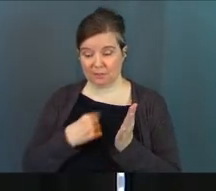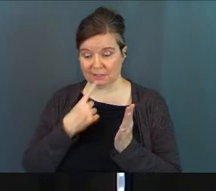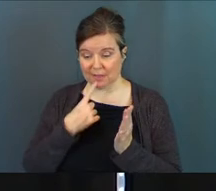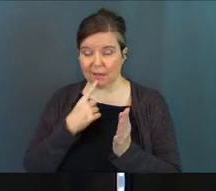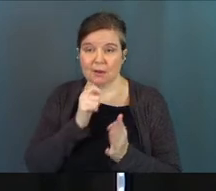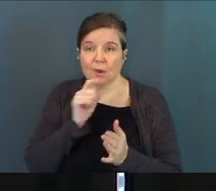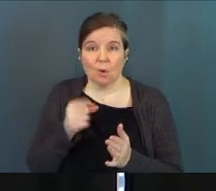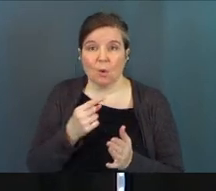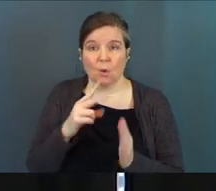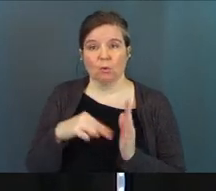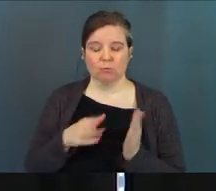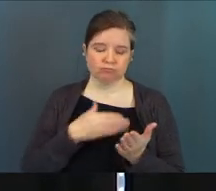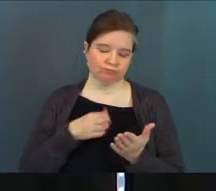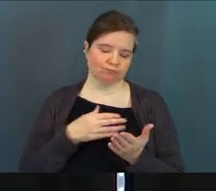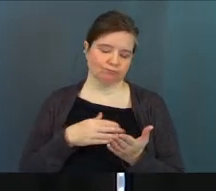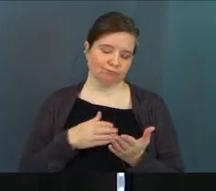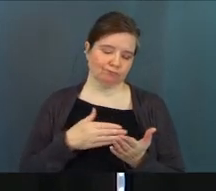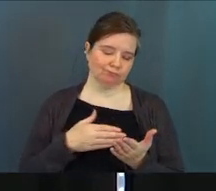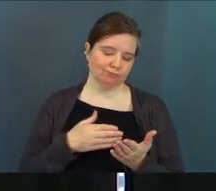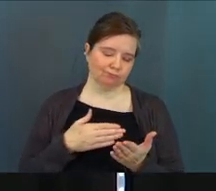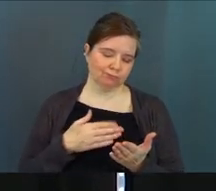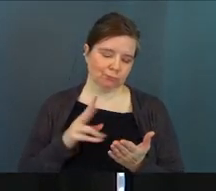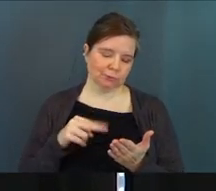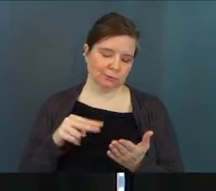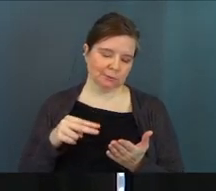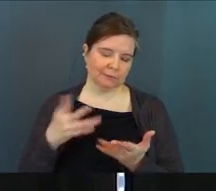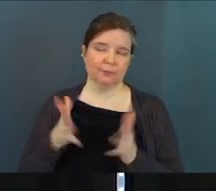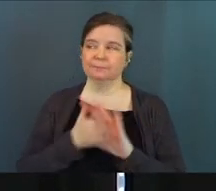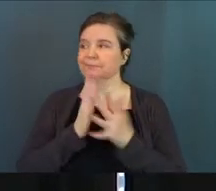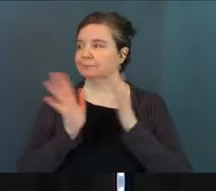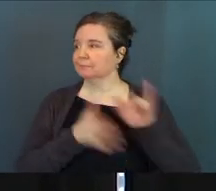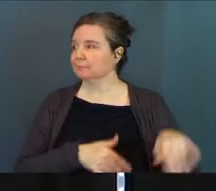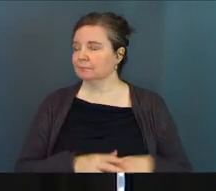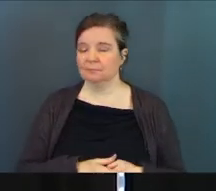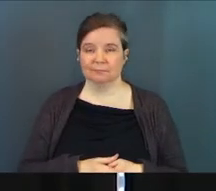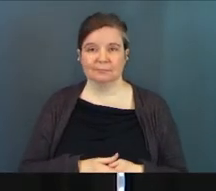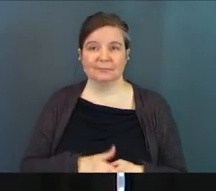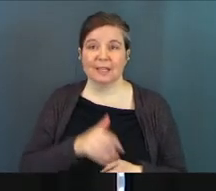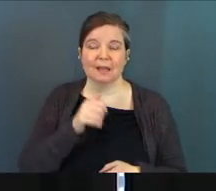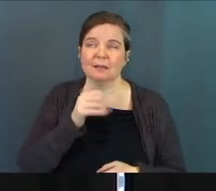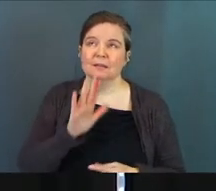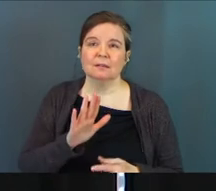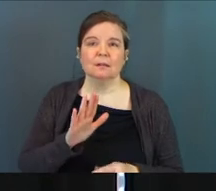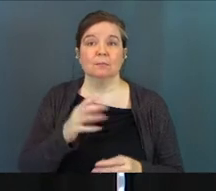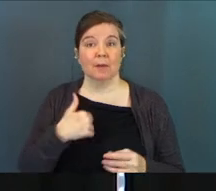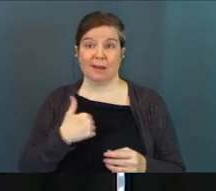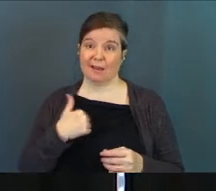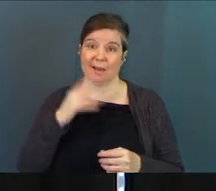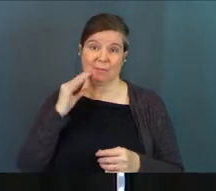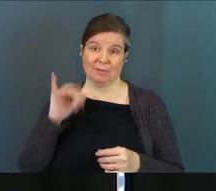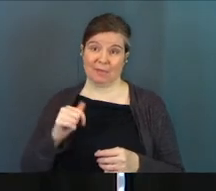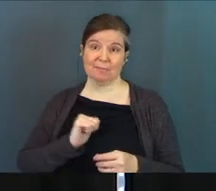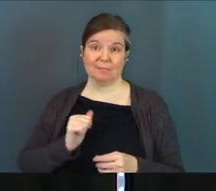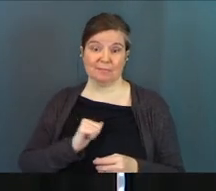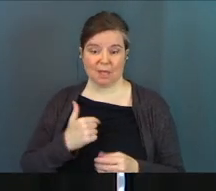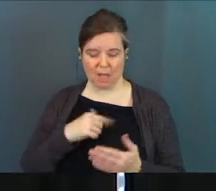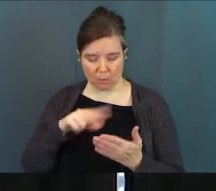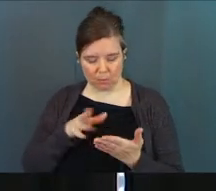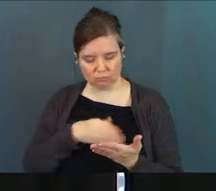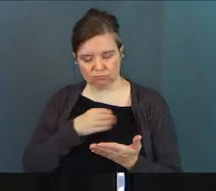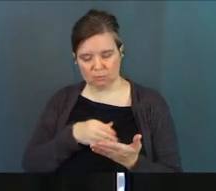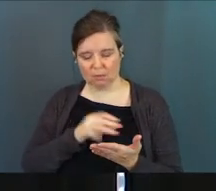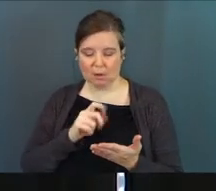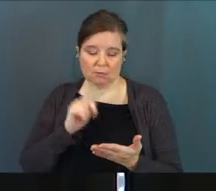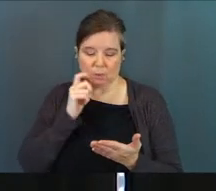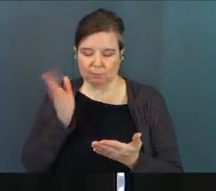not just read through it. How many times have we done that? To get through your daily reading plan. And it's not that those are, it's a bad thing, but I've been there. I've been in that place where I'll read through